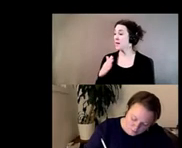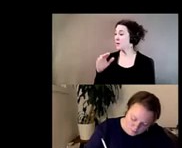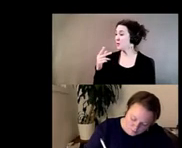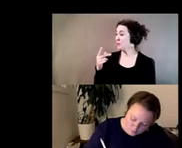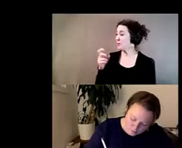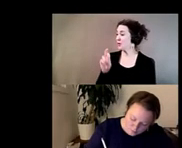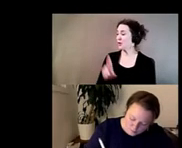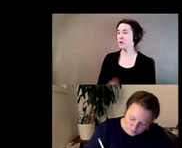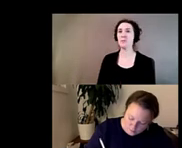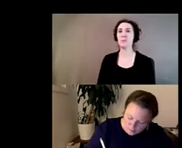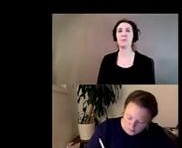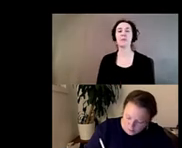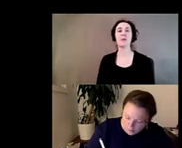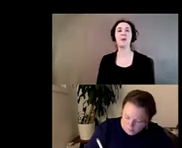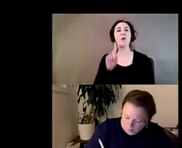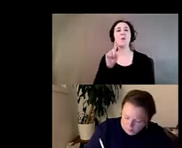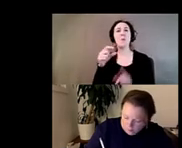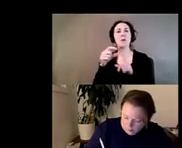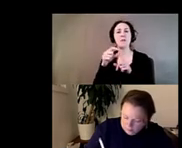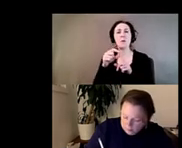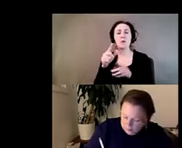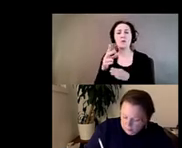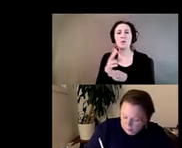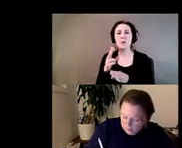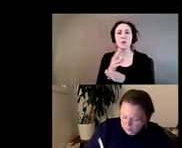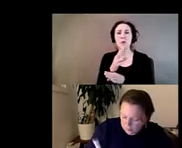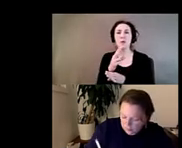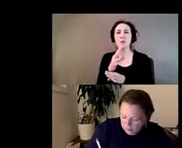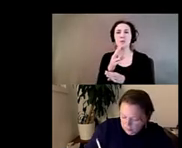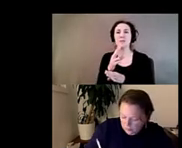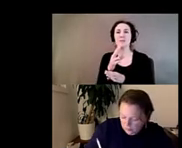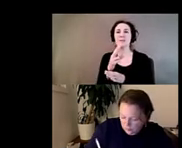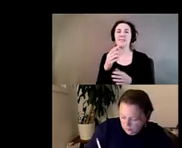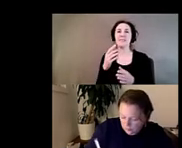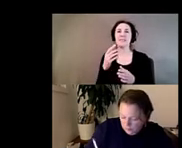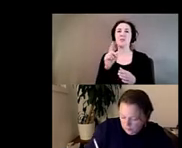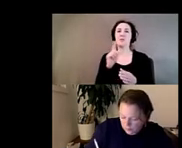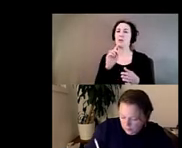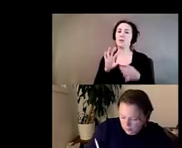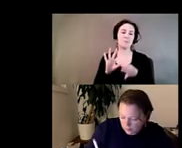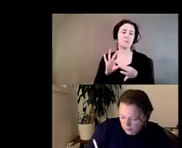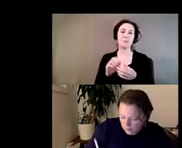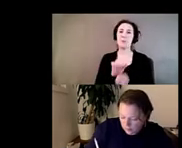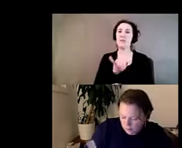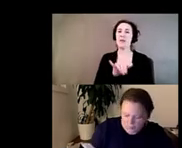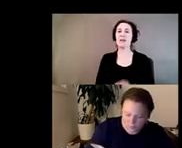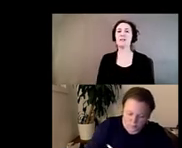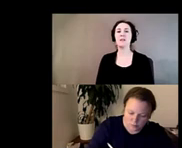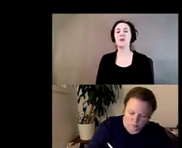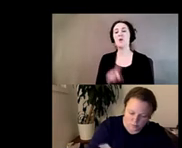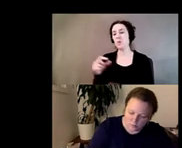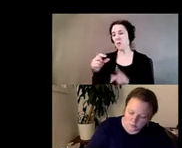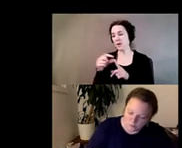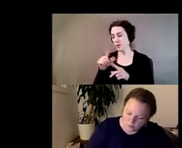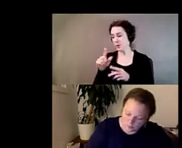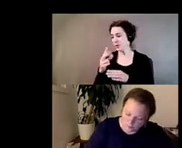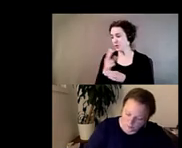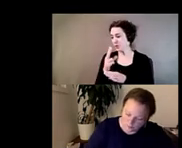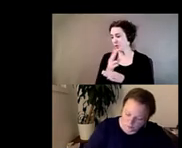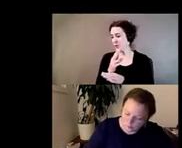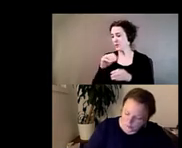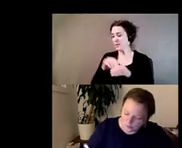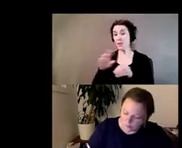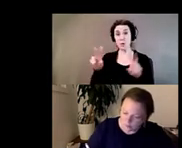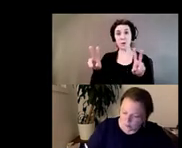one of the words that you use just to kind of connect with that one of the words that you used in your